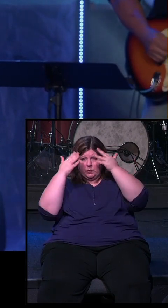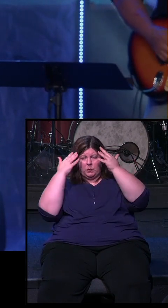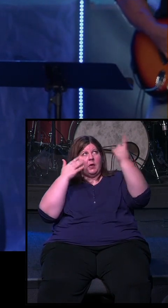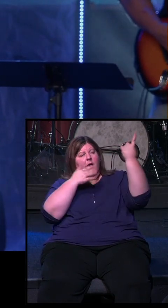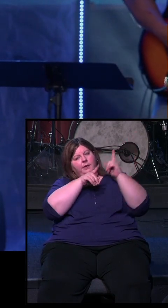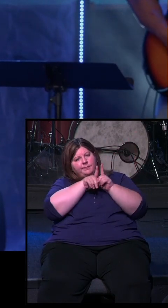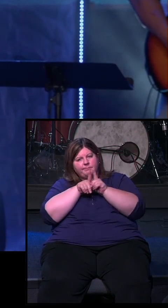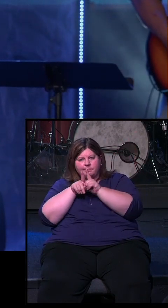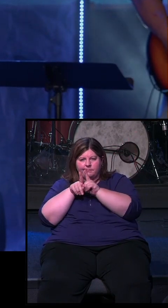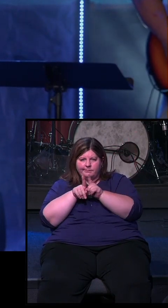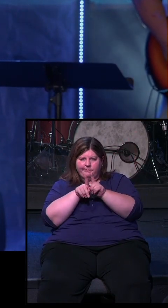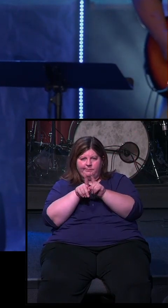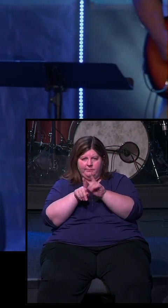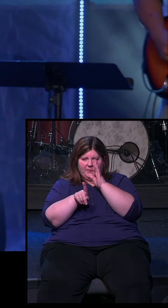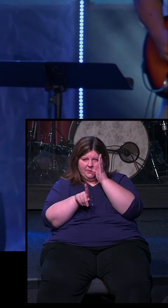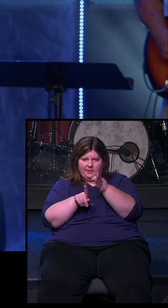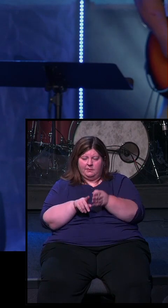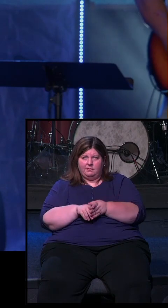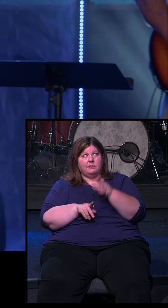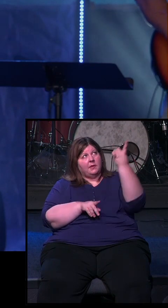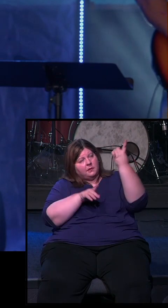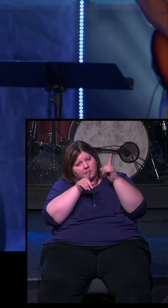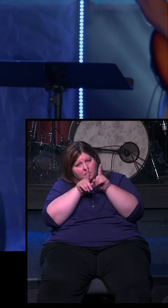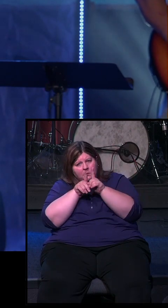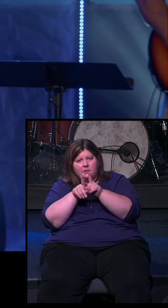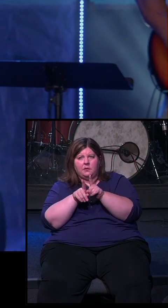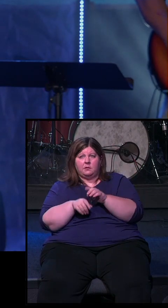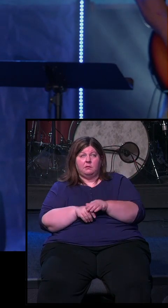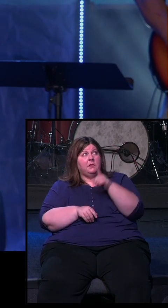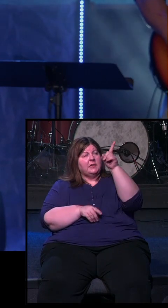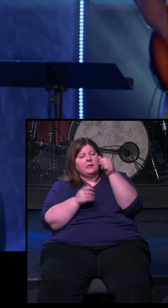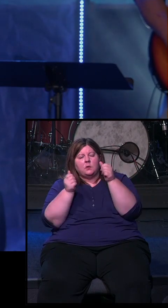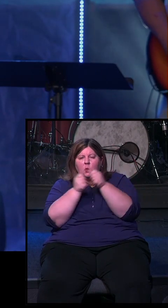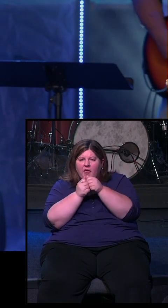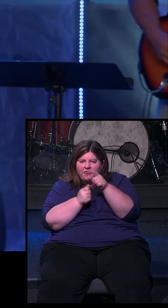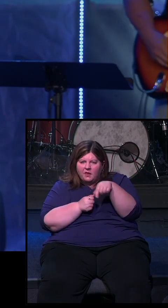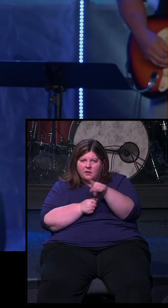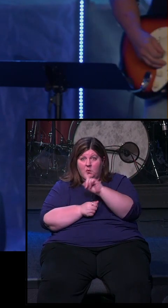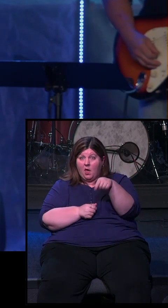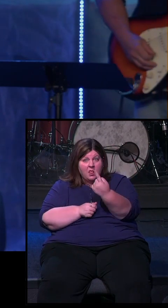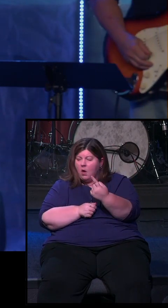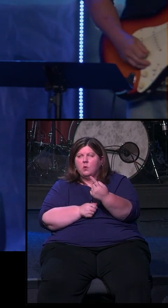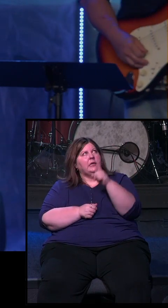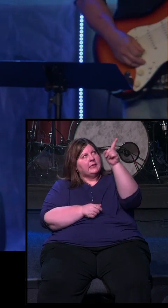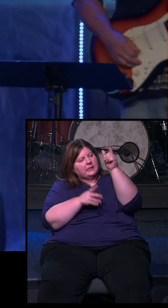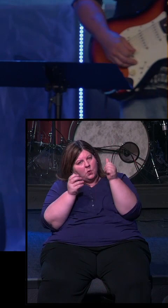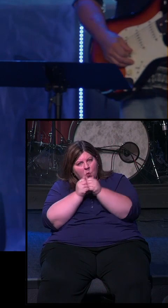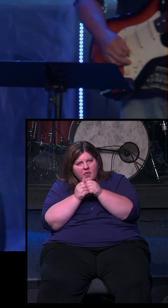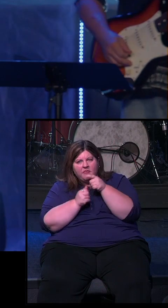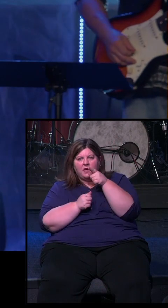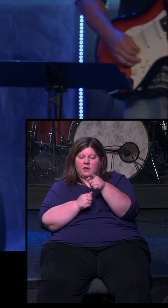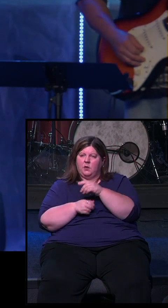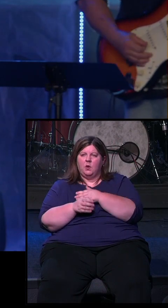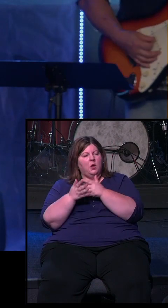with you. I'll be with you. He is with you. You are not alone. You are not